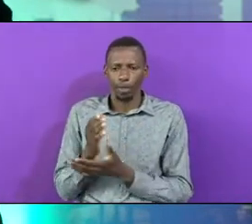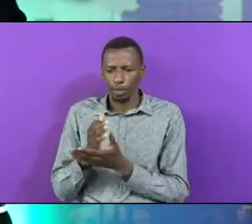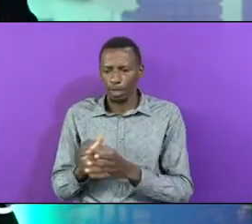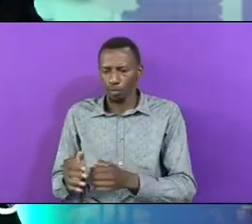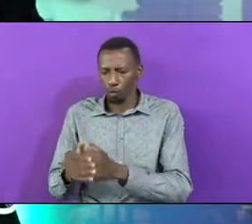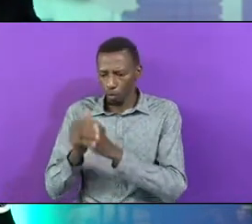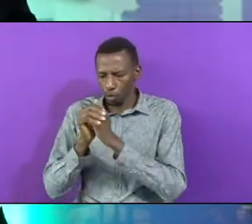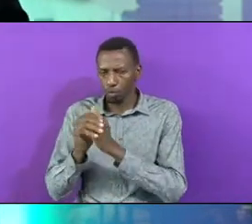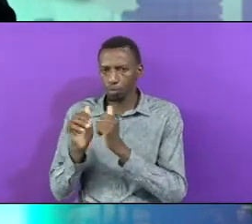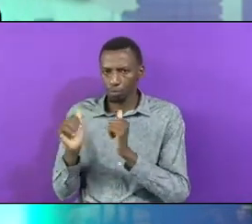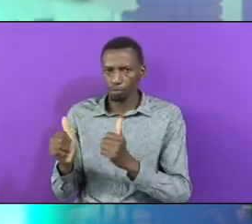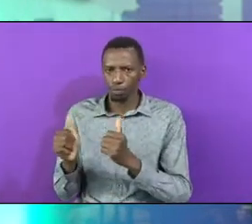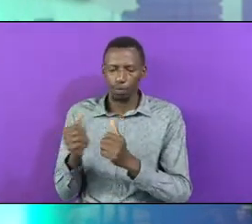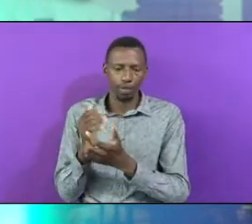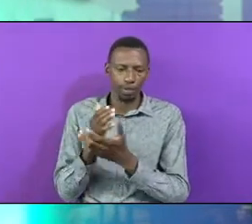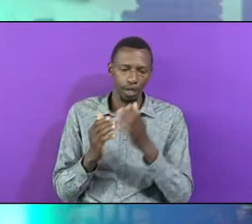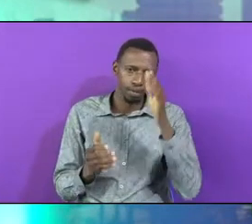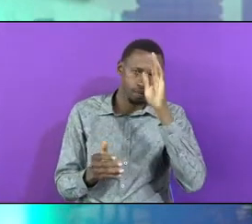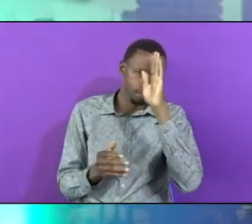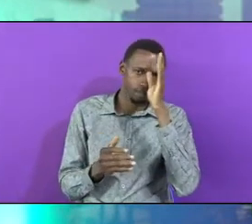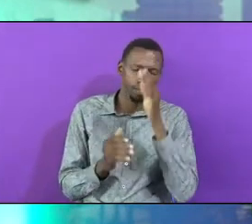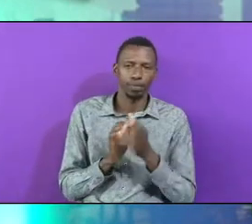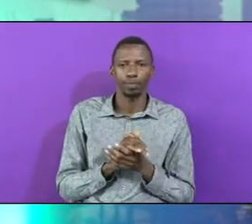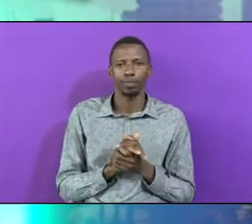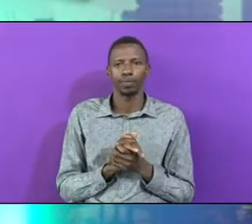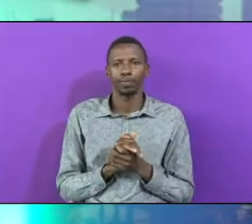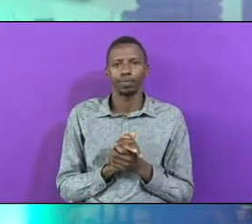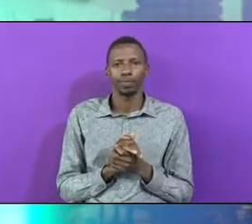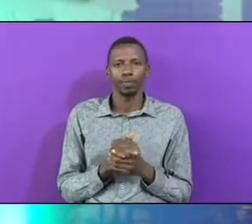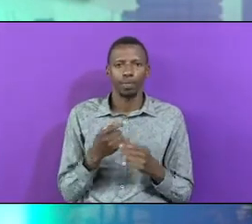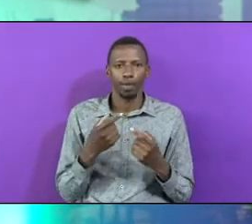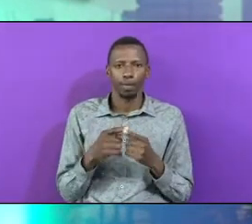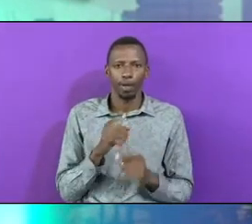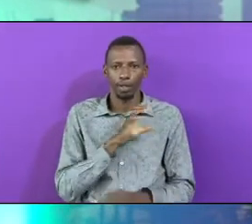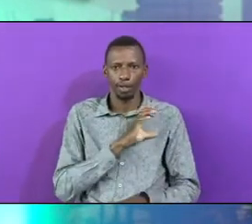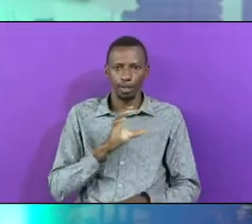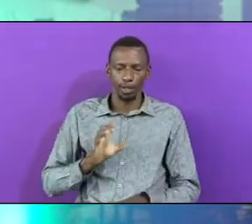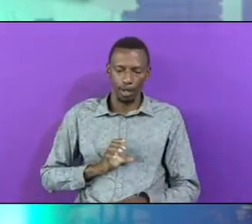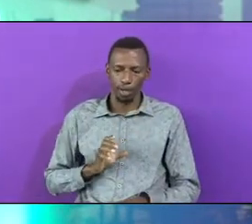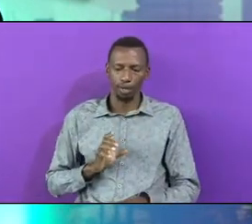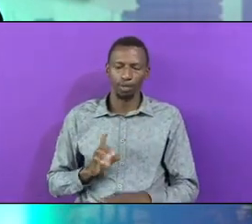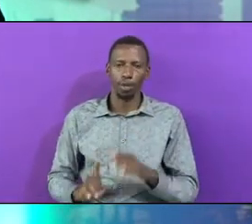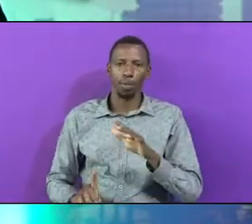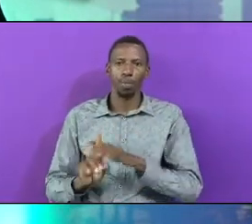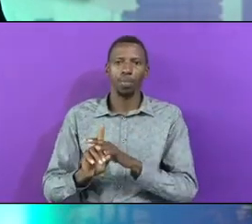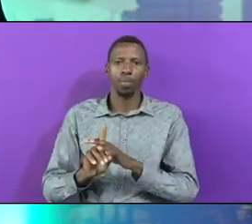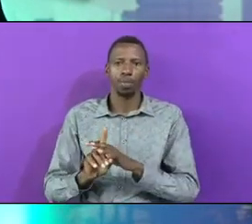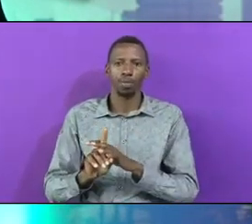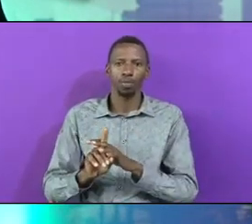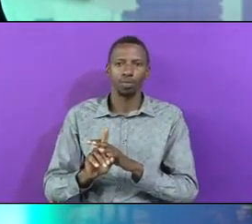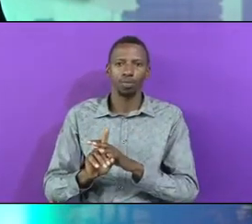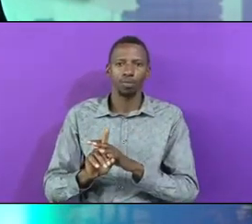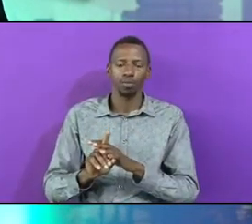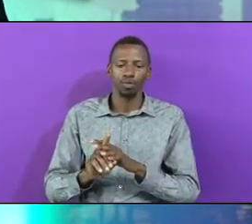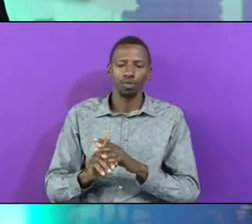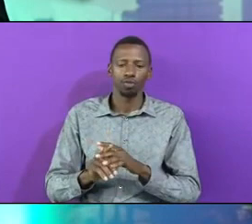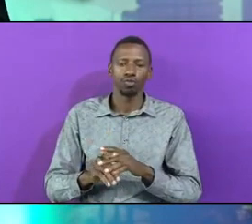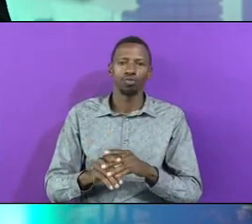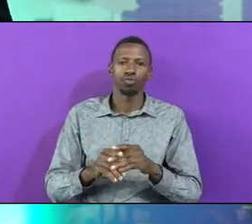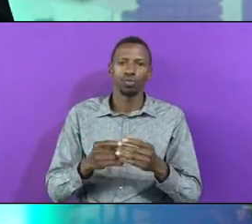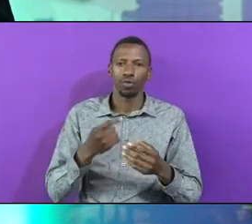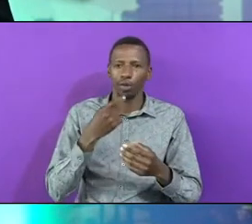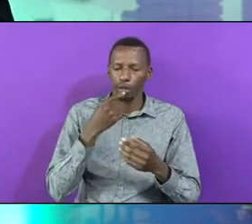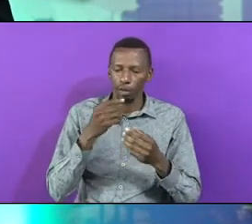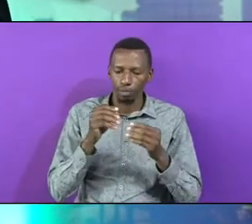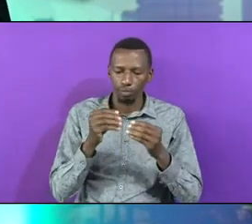doubted So Christ is already But Christ comes in To bring normalcy And to dispel